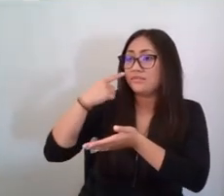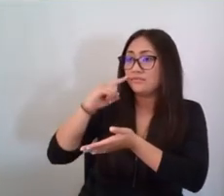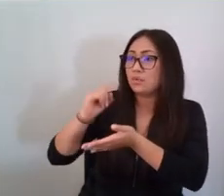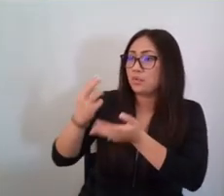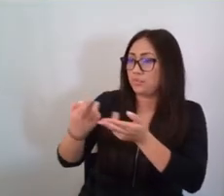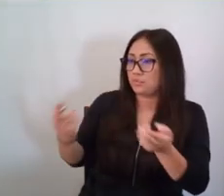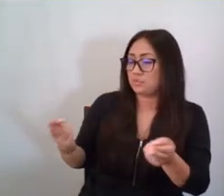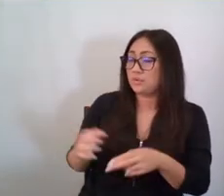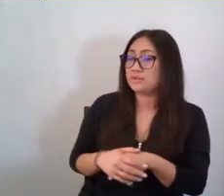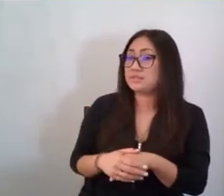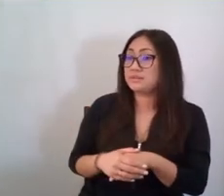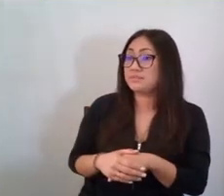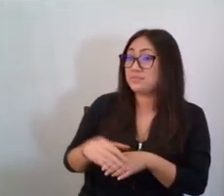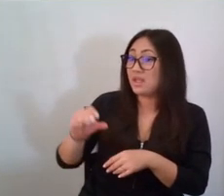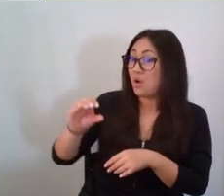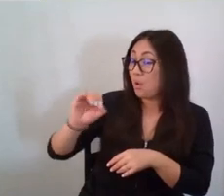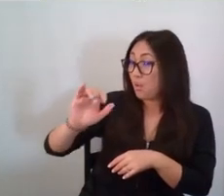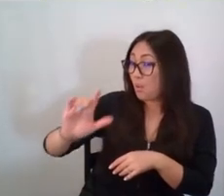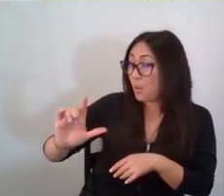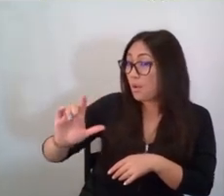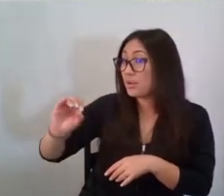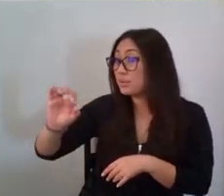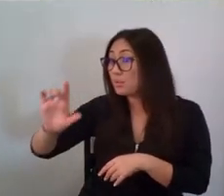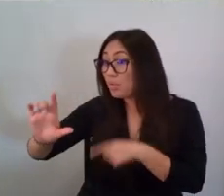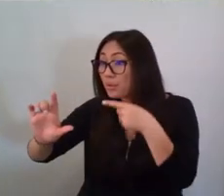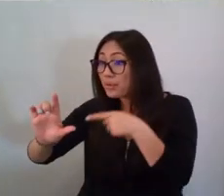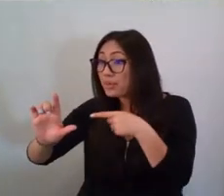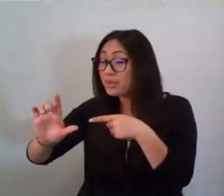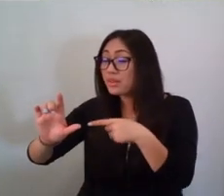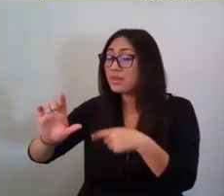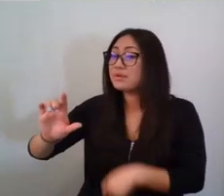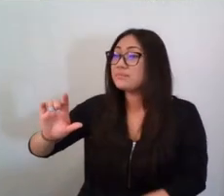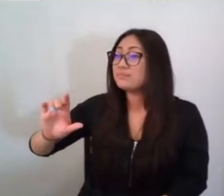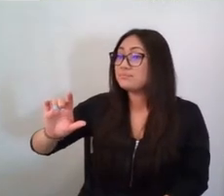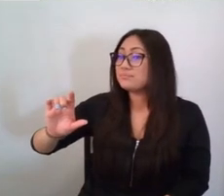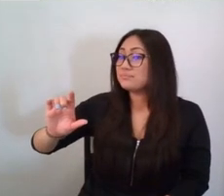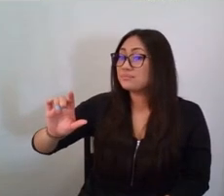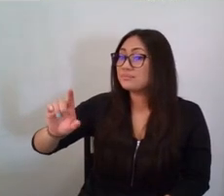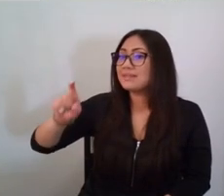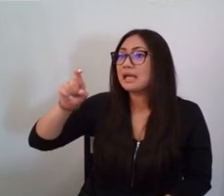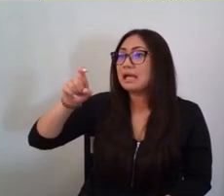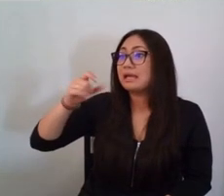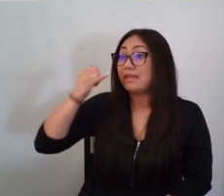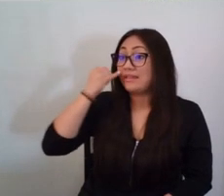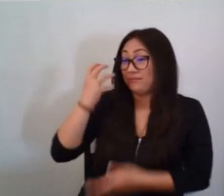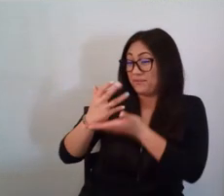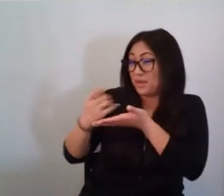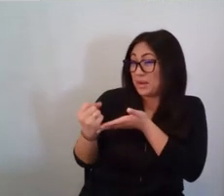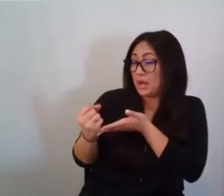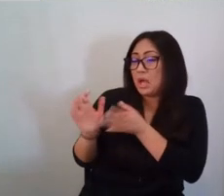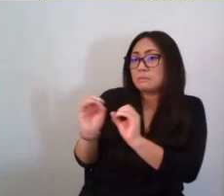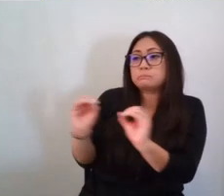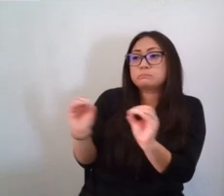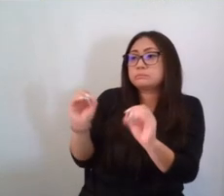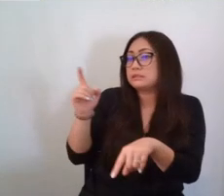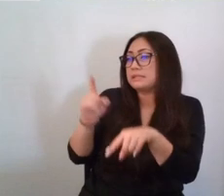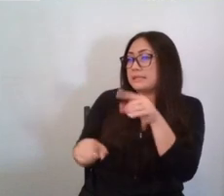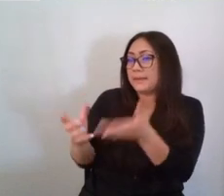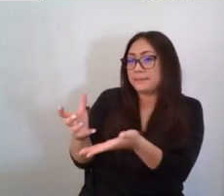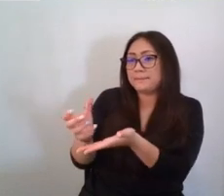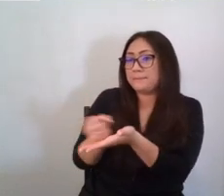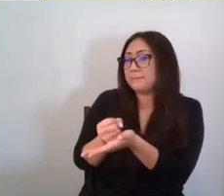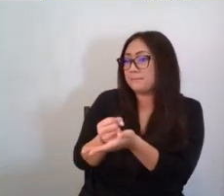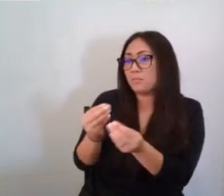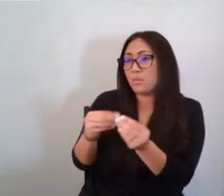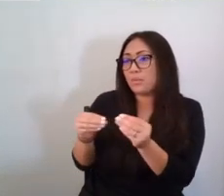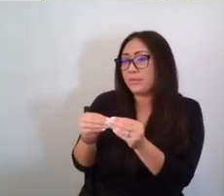we can't get more of once we run out. Bernie glanced at all the litter lying around him in the ditch and then